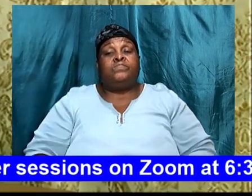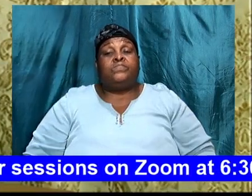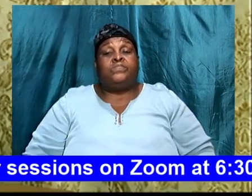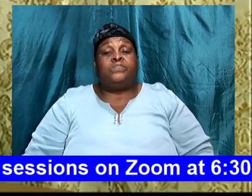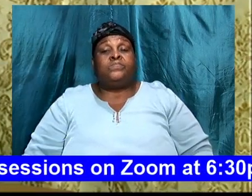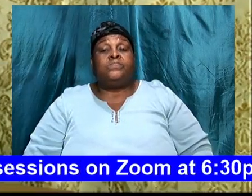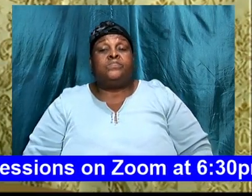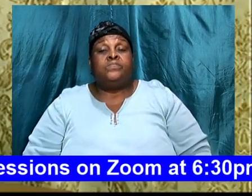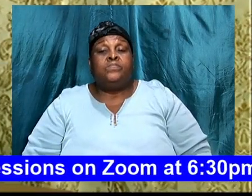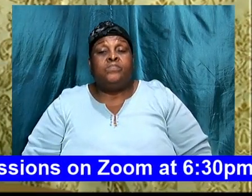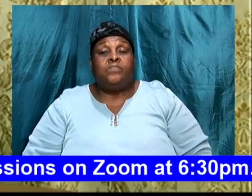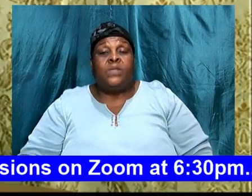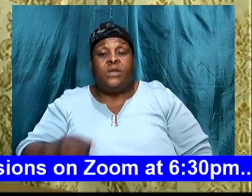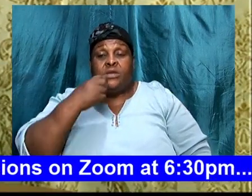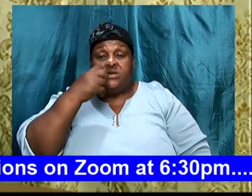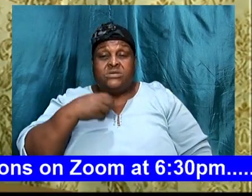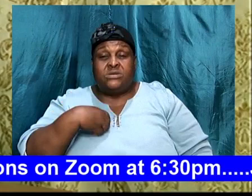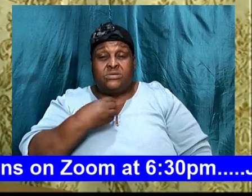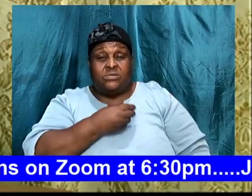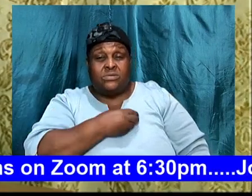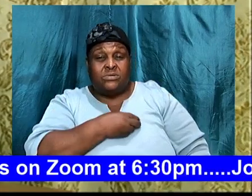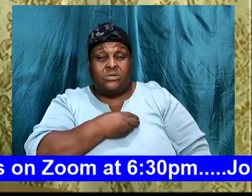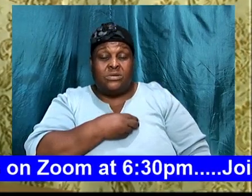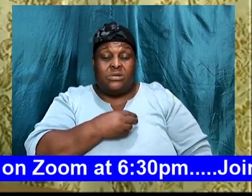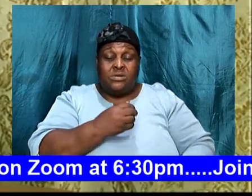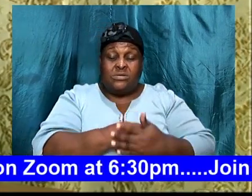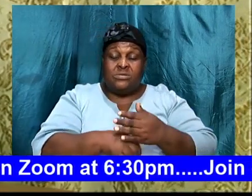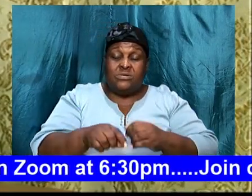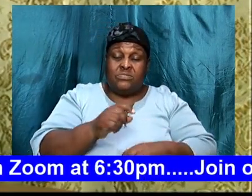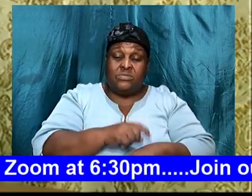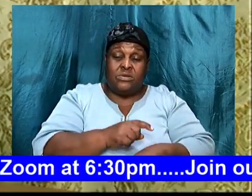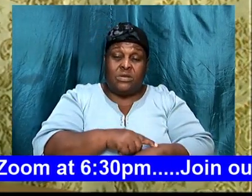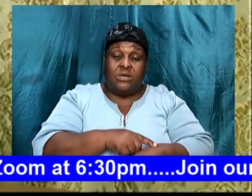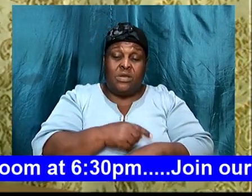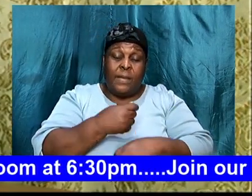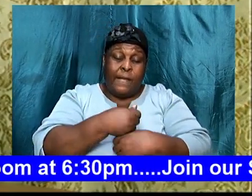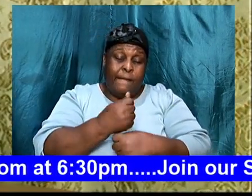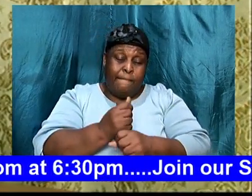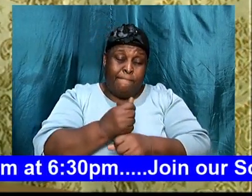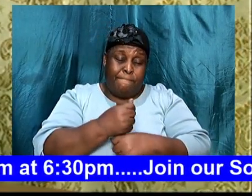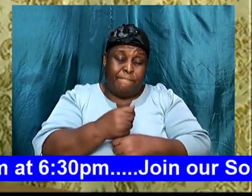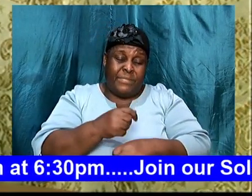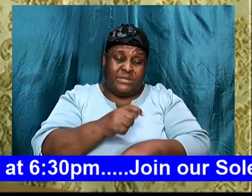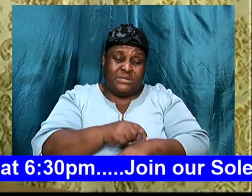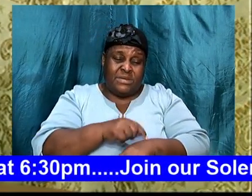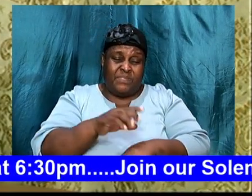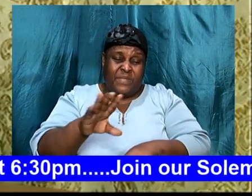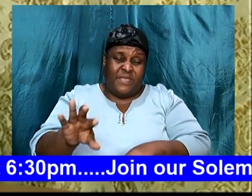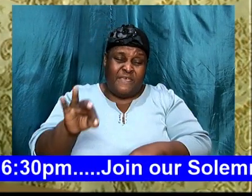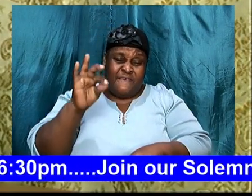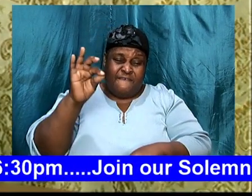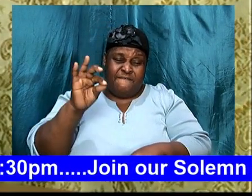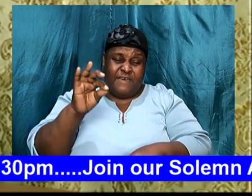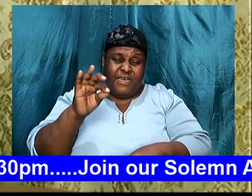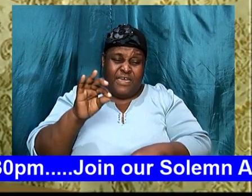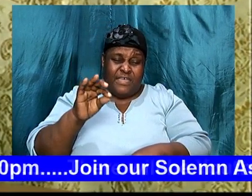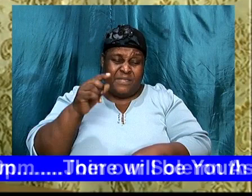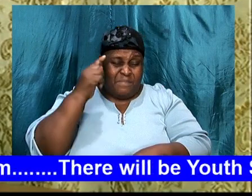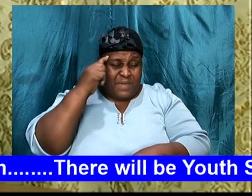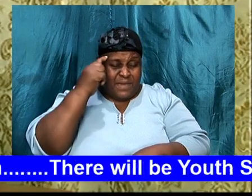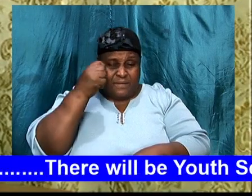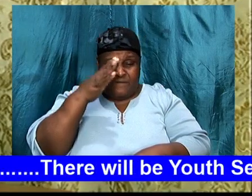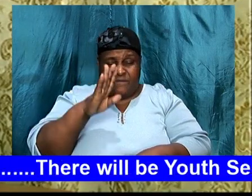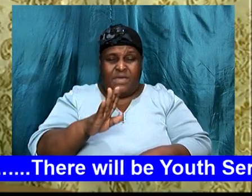and, I'm saying to us, that some of the times, when we, set ourselves, to find the will of God, find the mind of God, about a particular